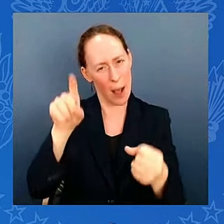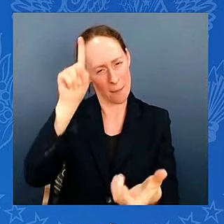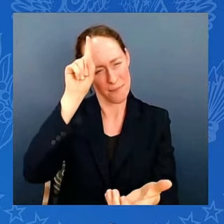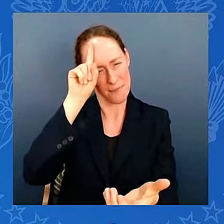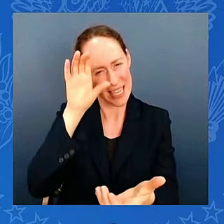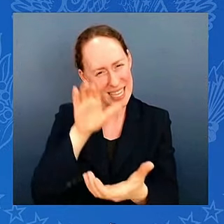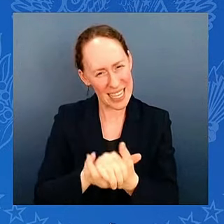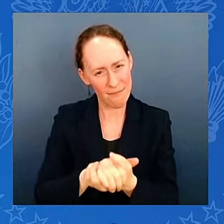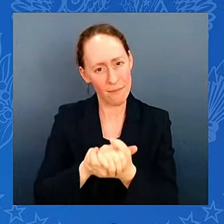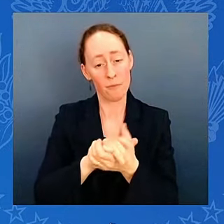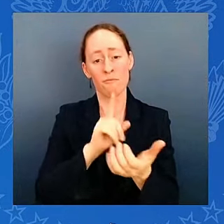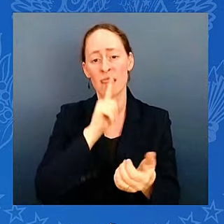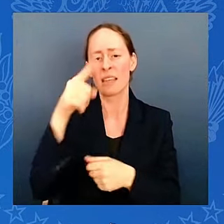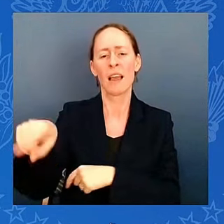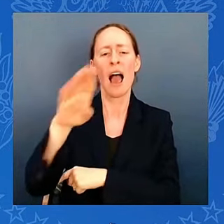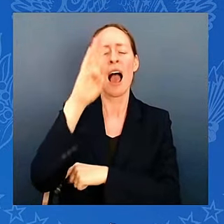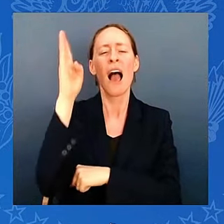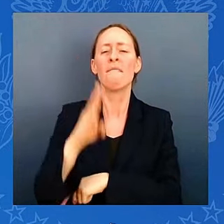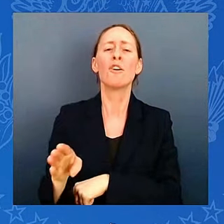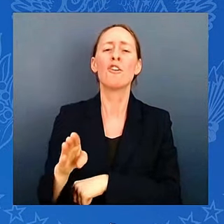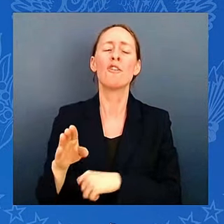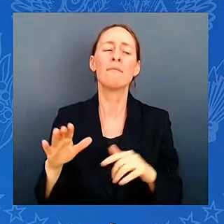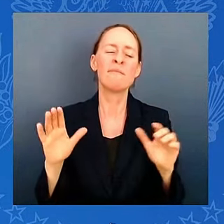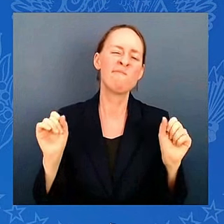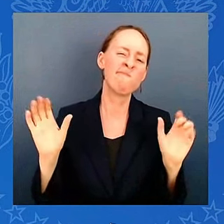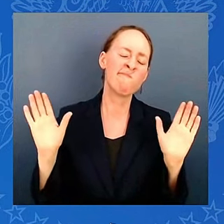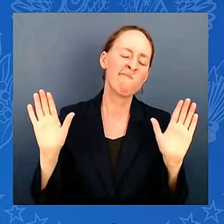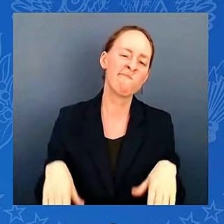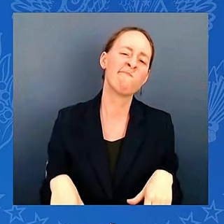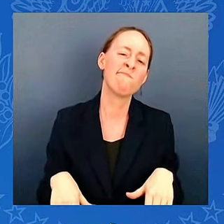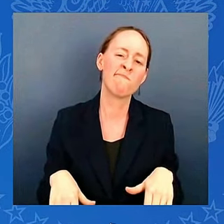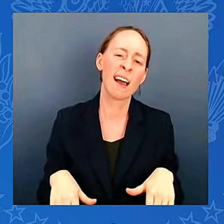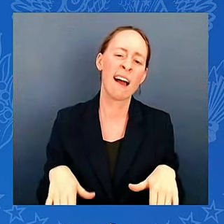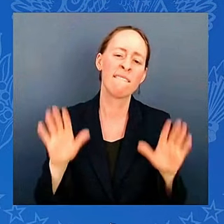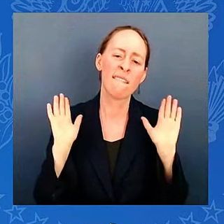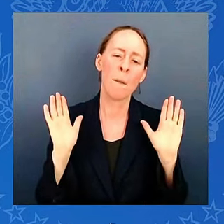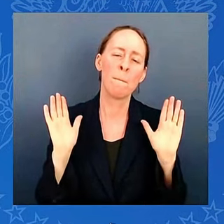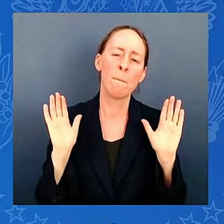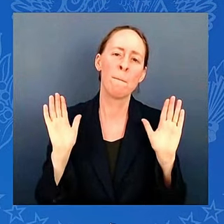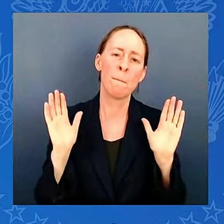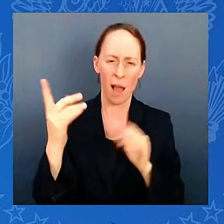And you kept the faith. And like your favorite band, Creed,